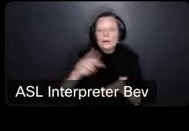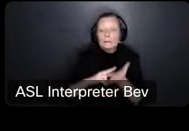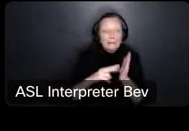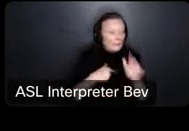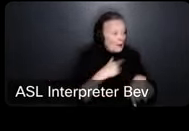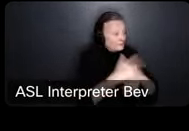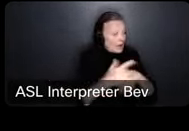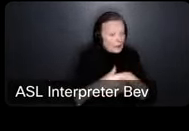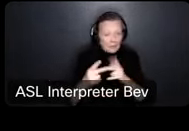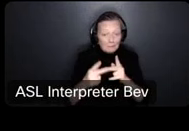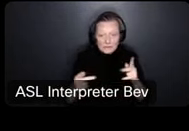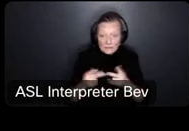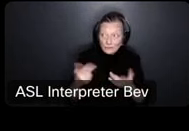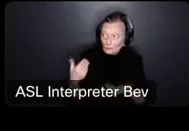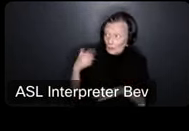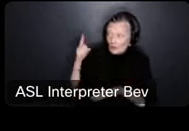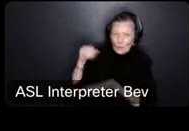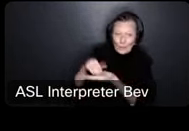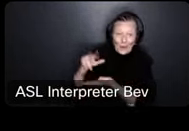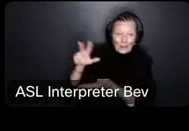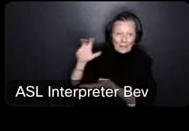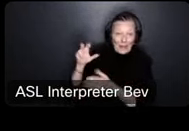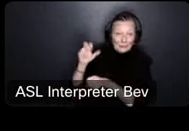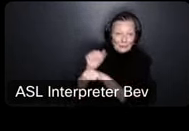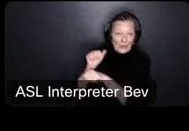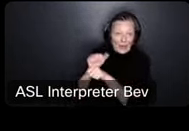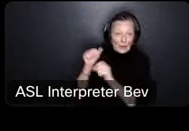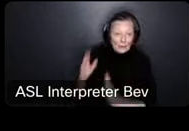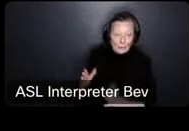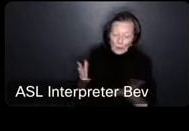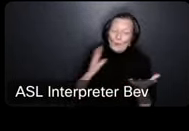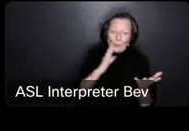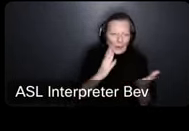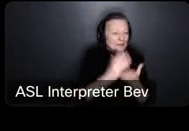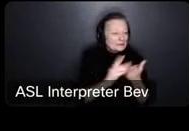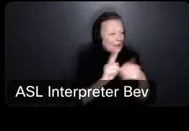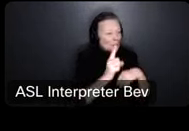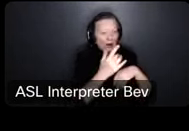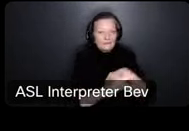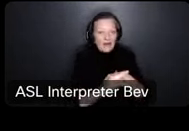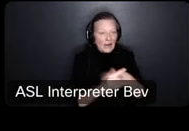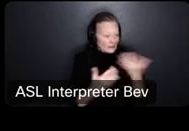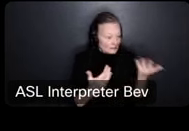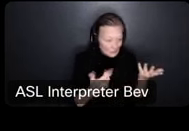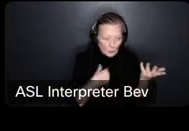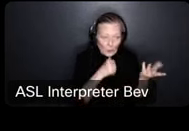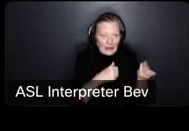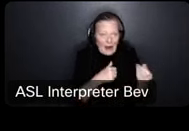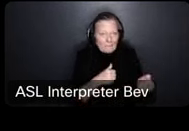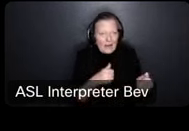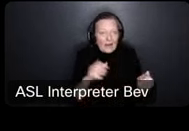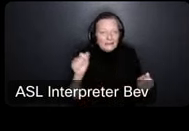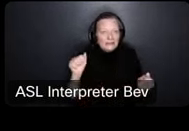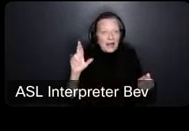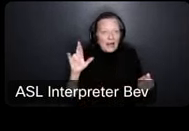in an organization with 1300 employees it's inevitable we'll have a vacant position somewhere where we're not paying uh salary so those numbers will